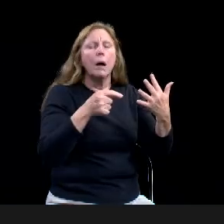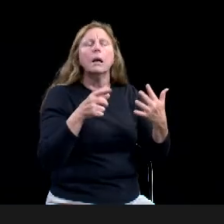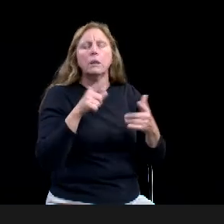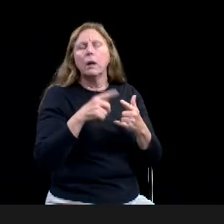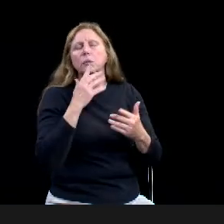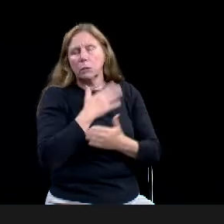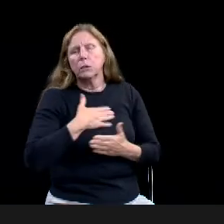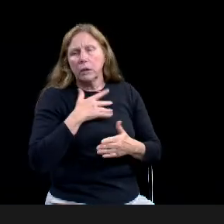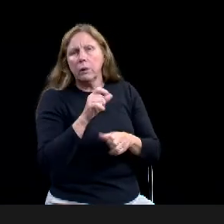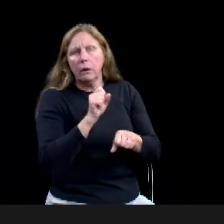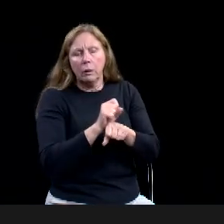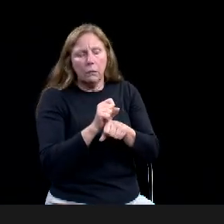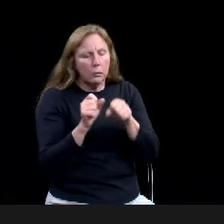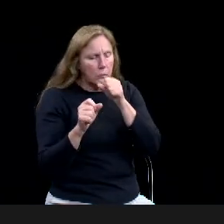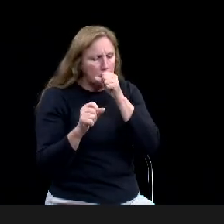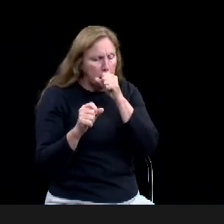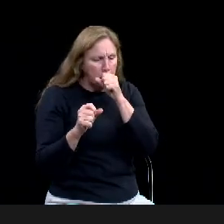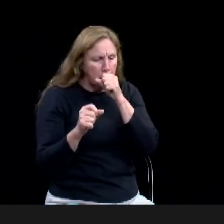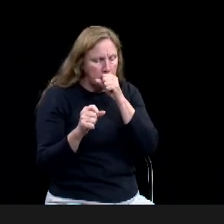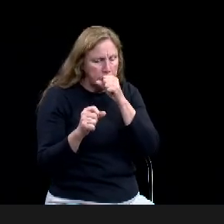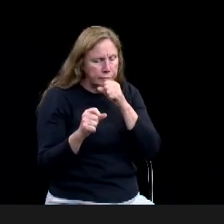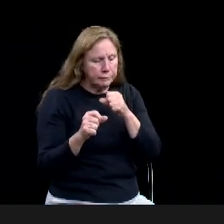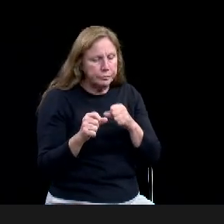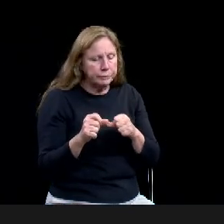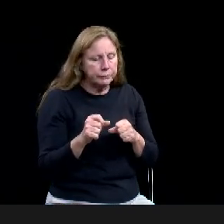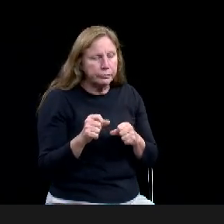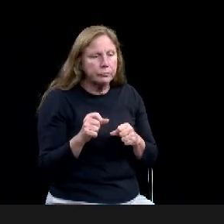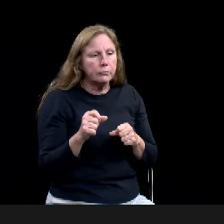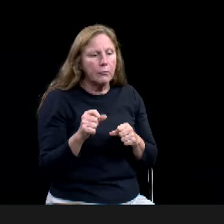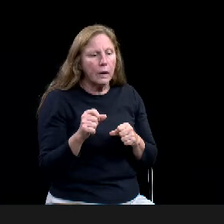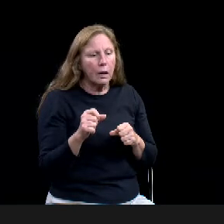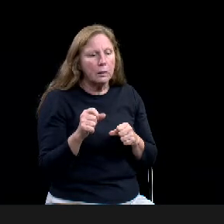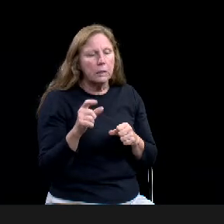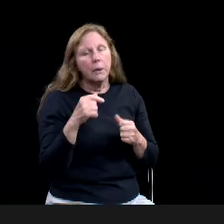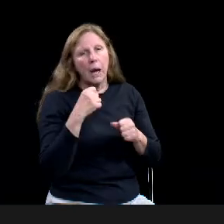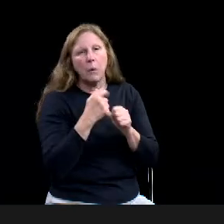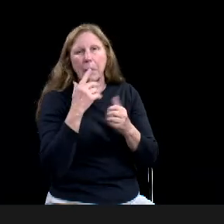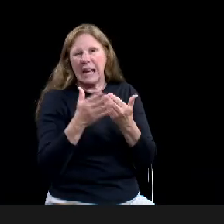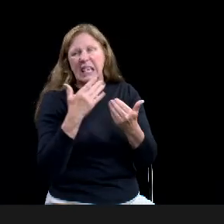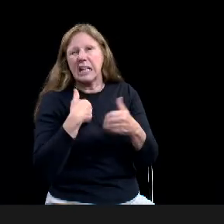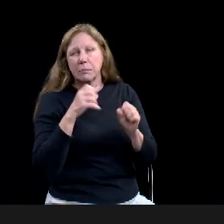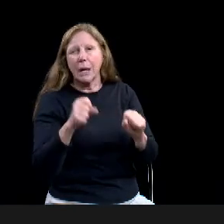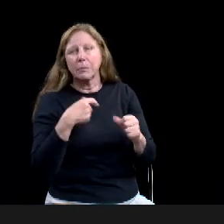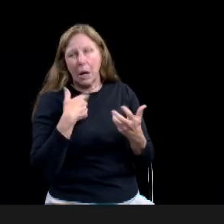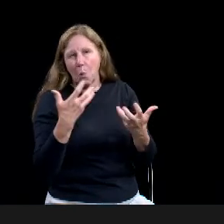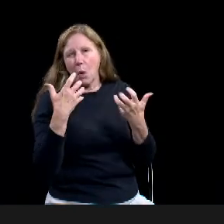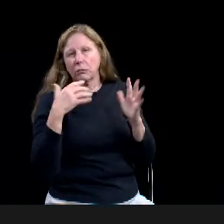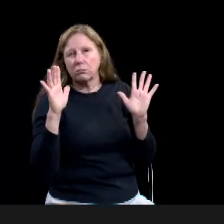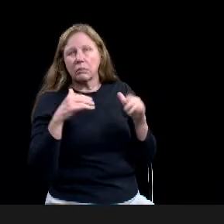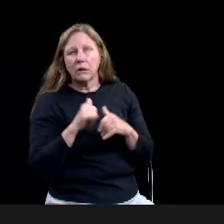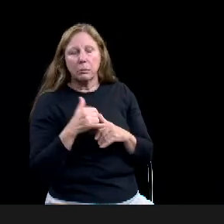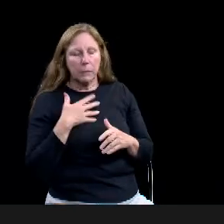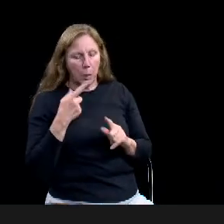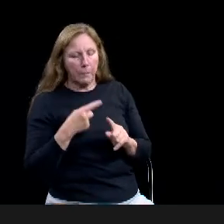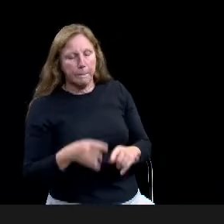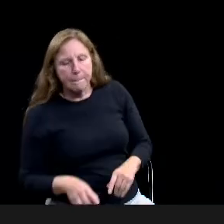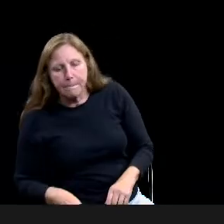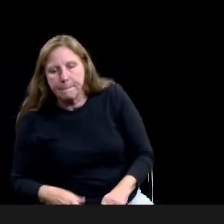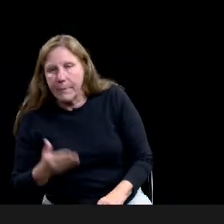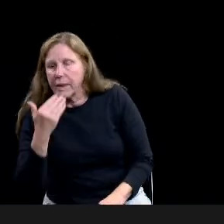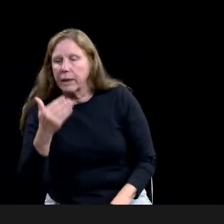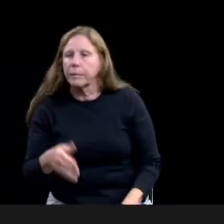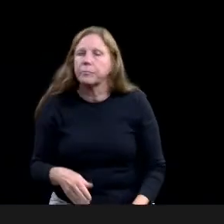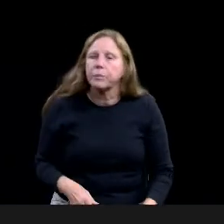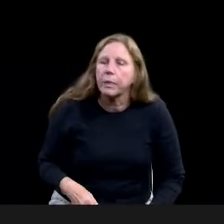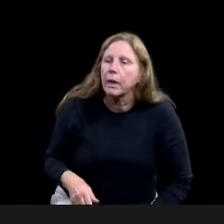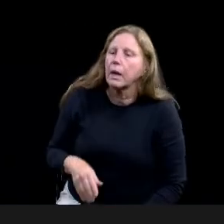association. Yes. Thank you, Mike. Thank you for there really quick and say to keep us on, on schedule for all that we need to accomplish today, we